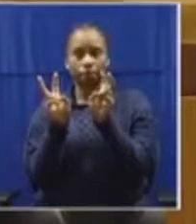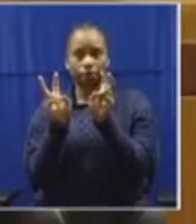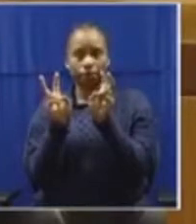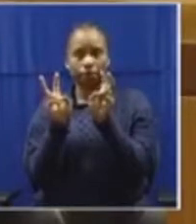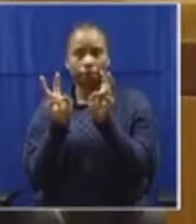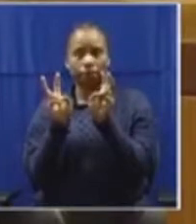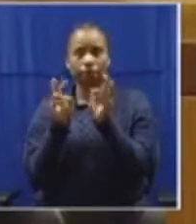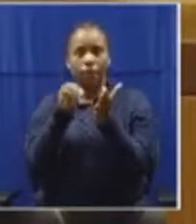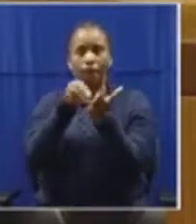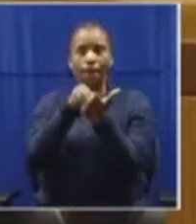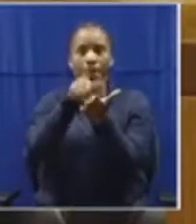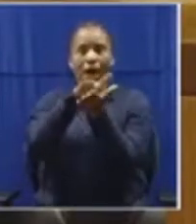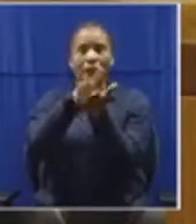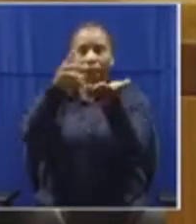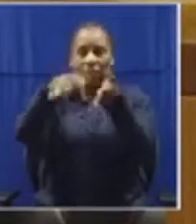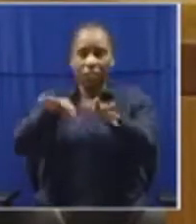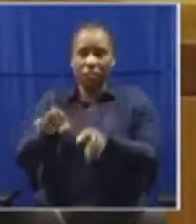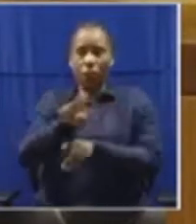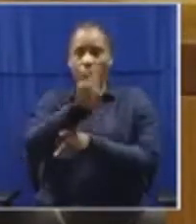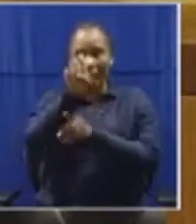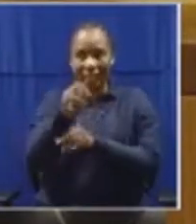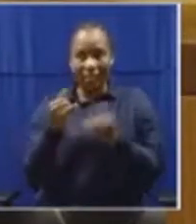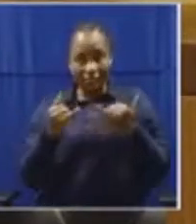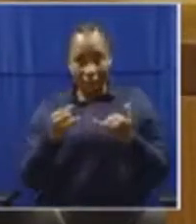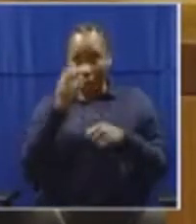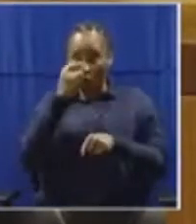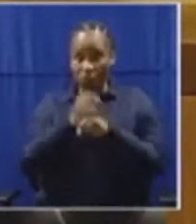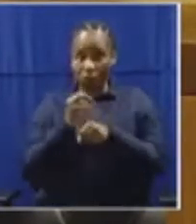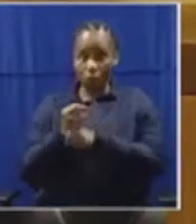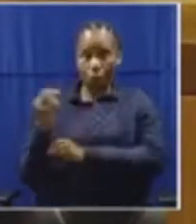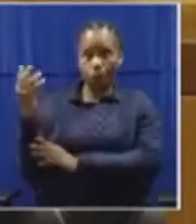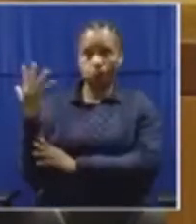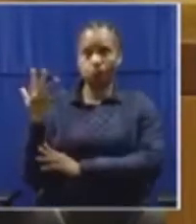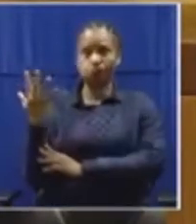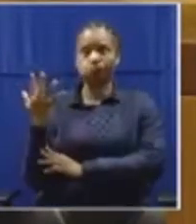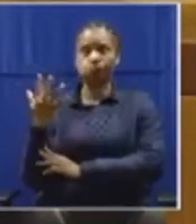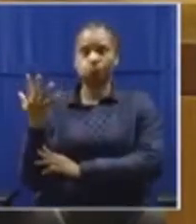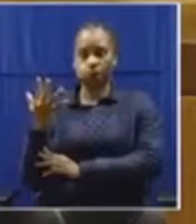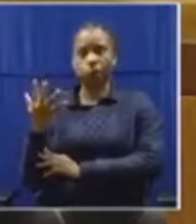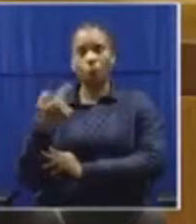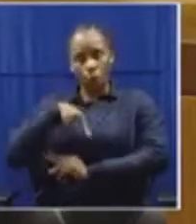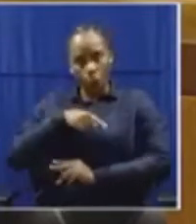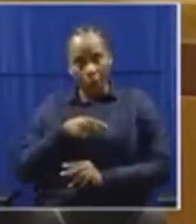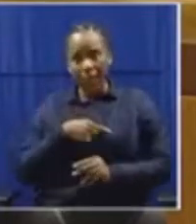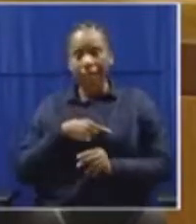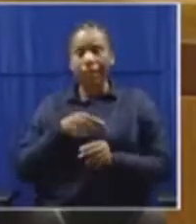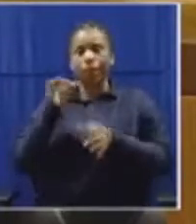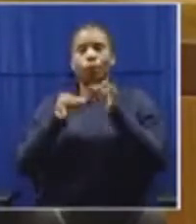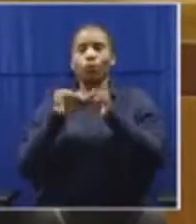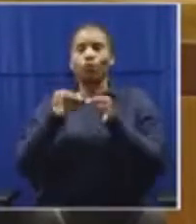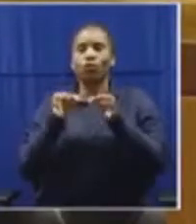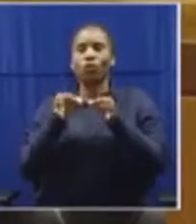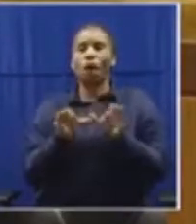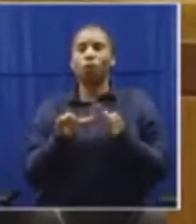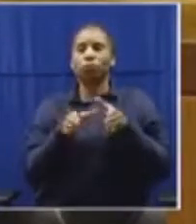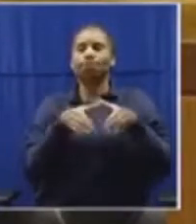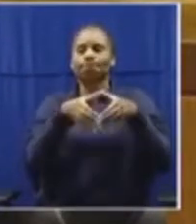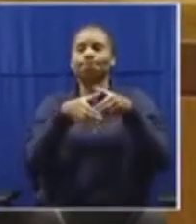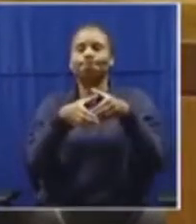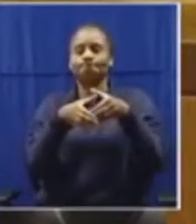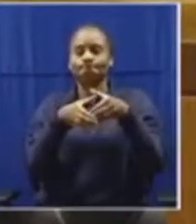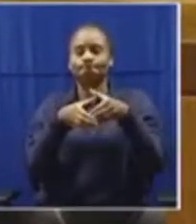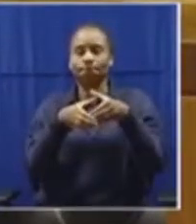forward a question that we now need to address as a political party. But now